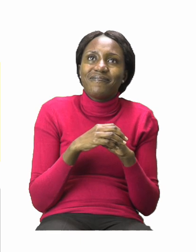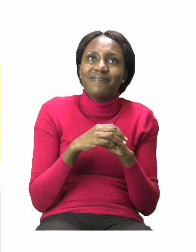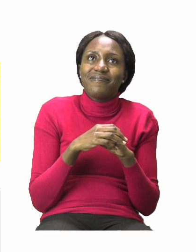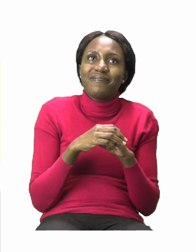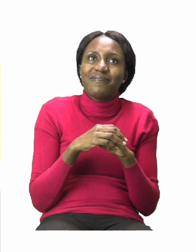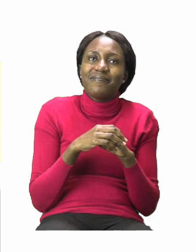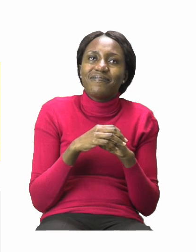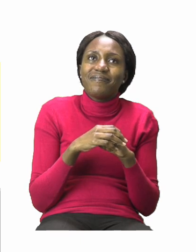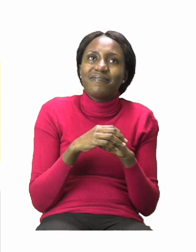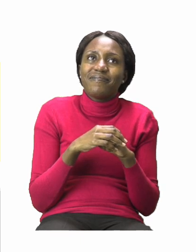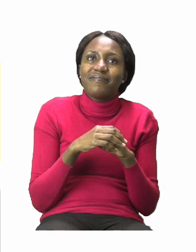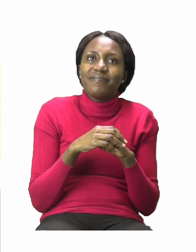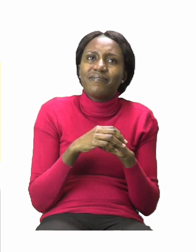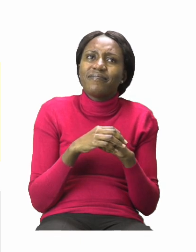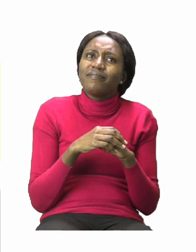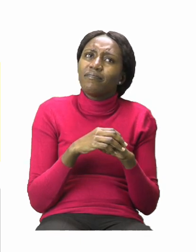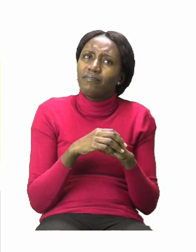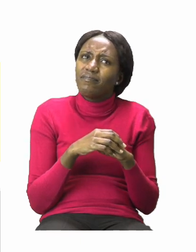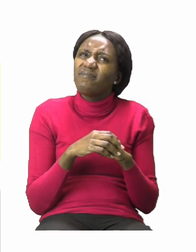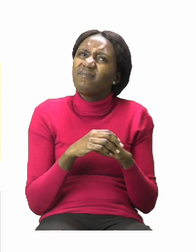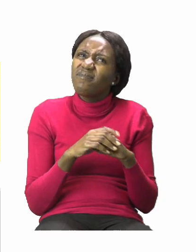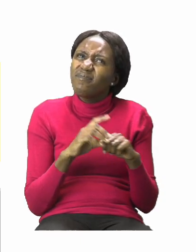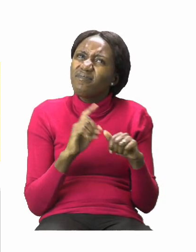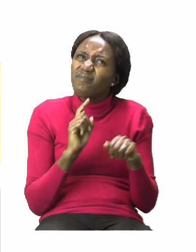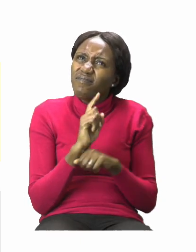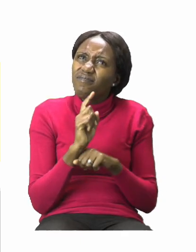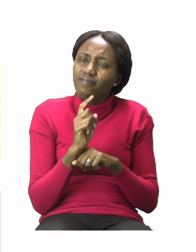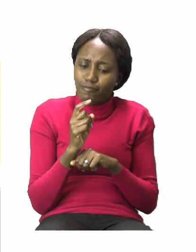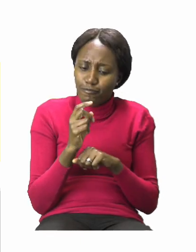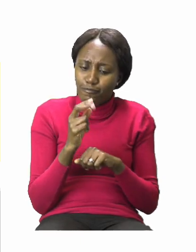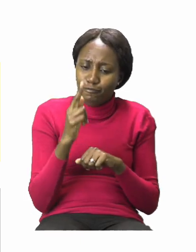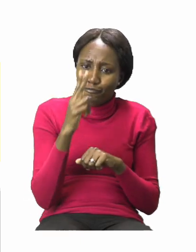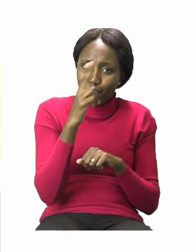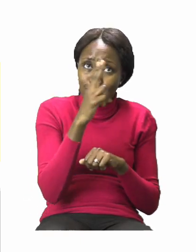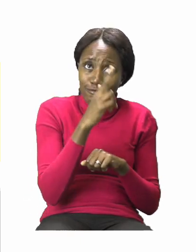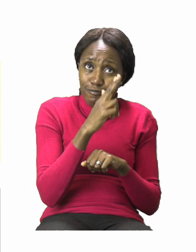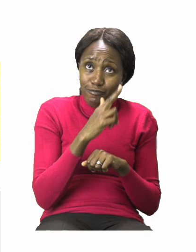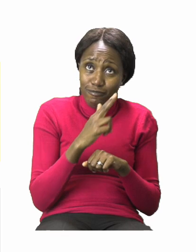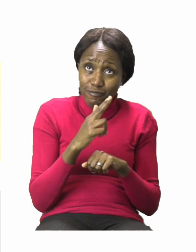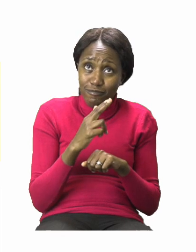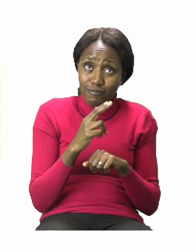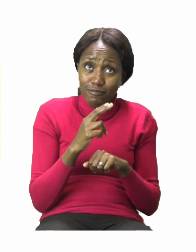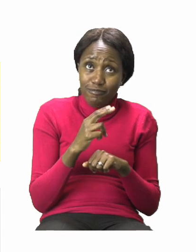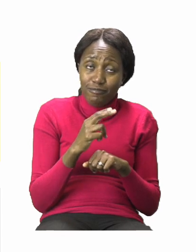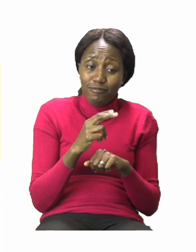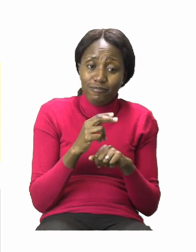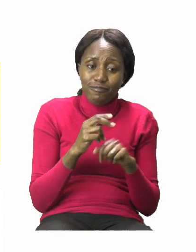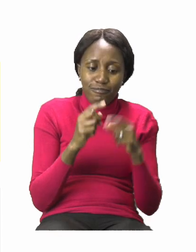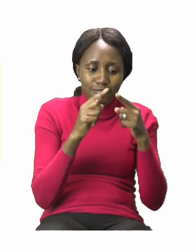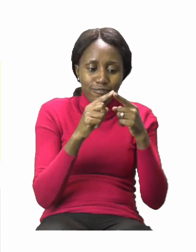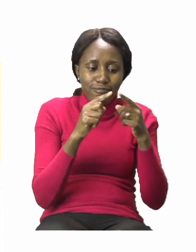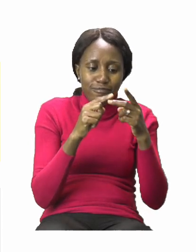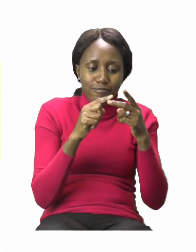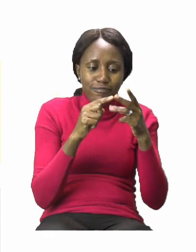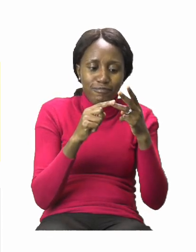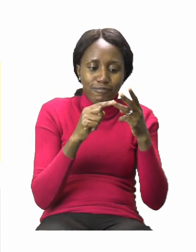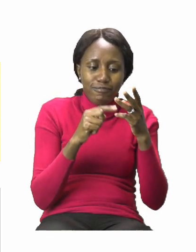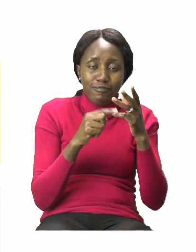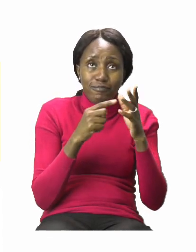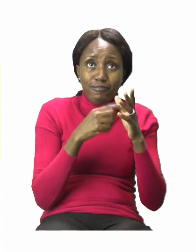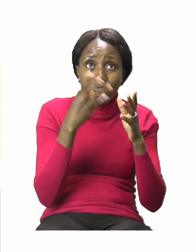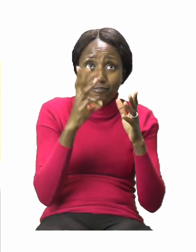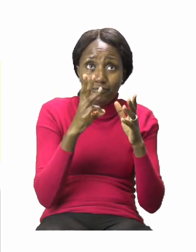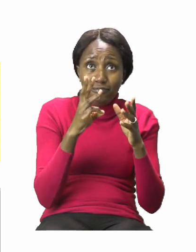So, we are going to start by cutting out the pictures on the cards. This is how we're going to play the game.